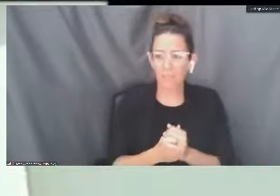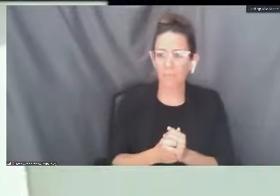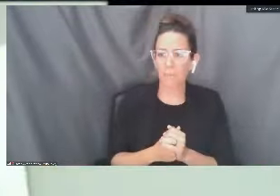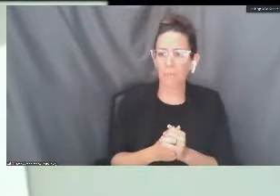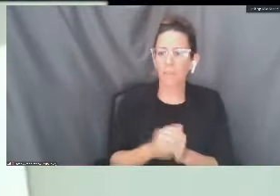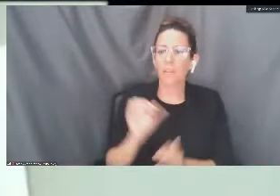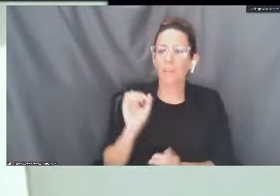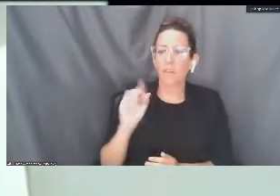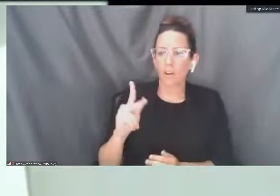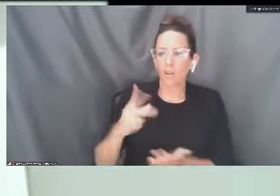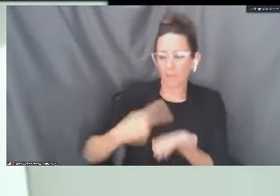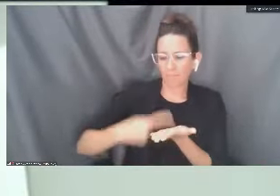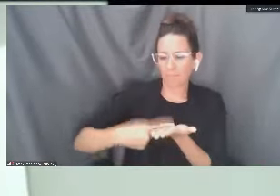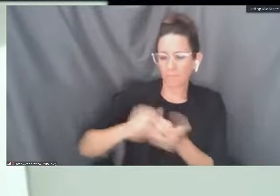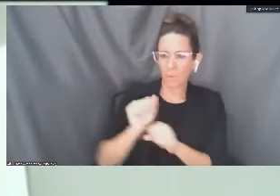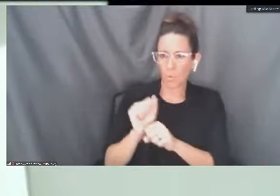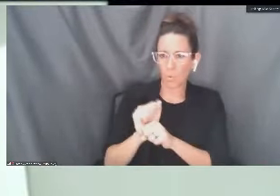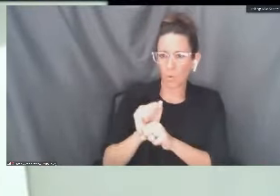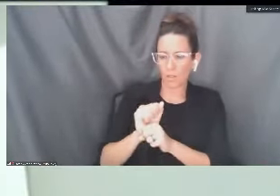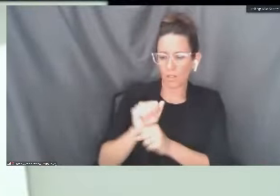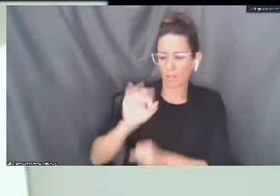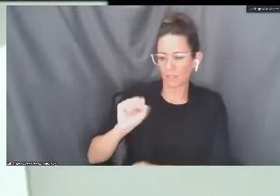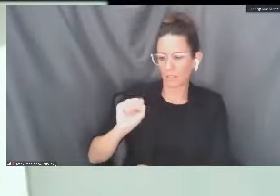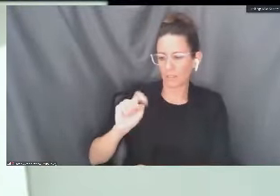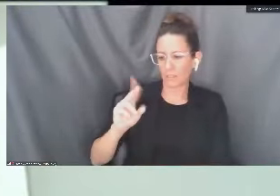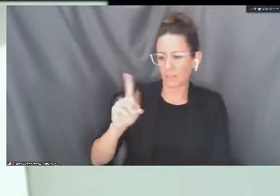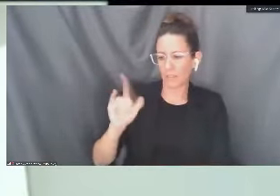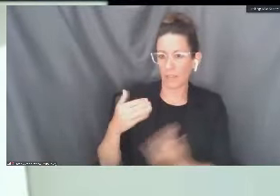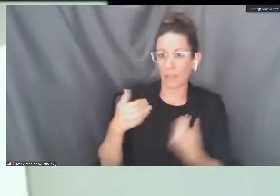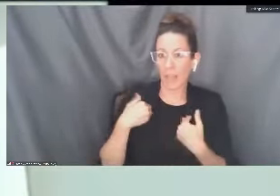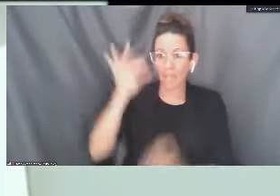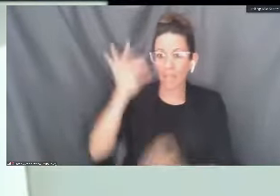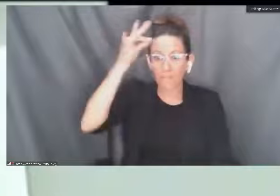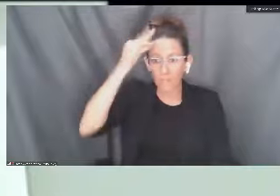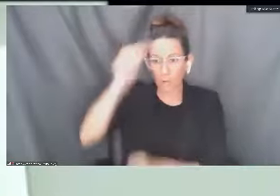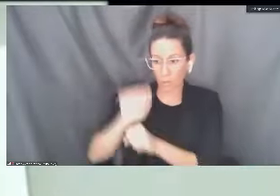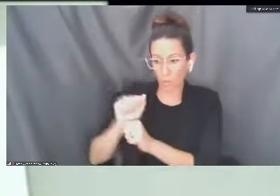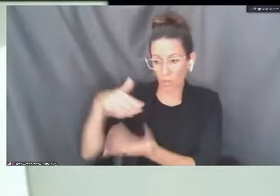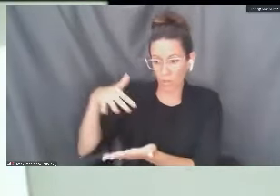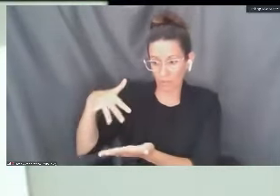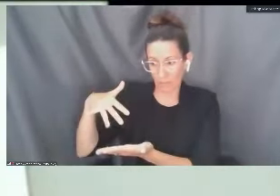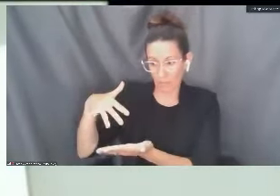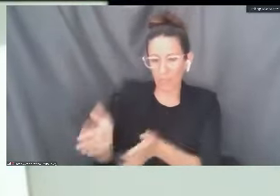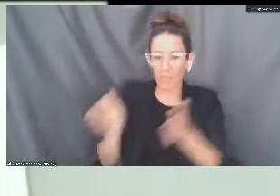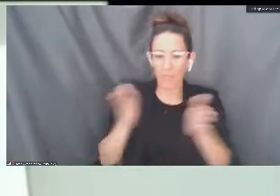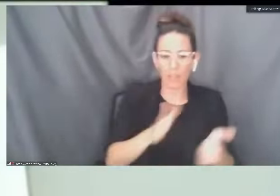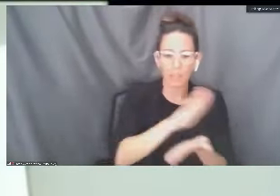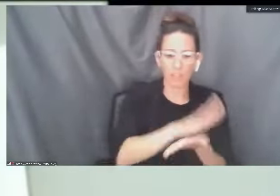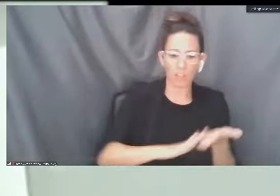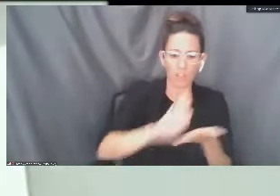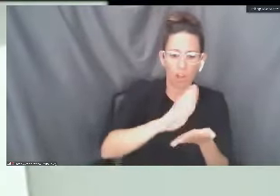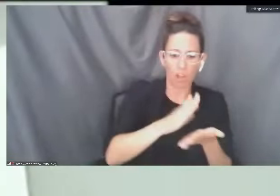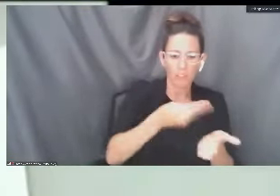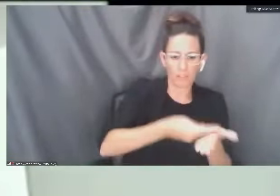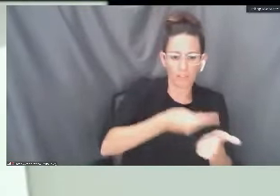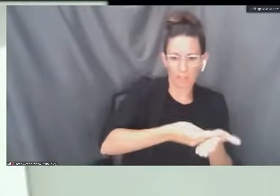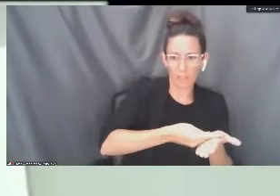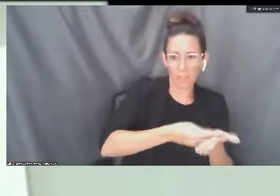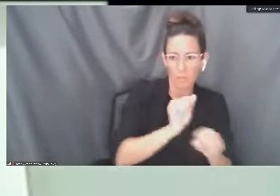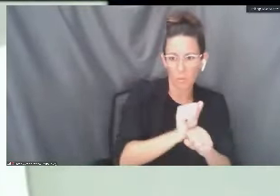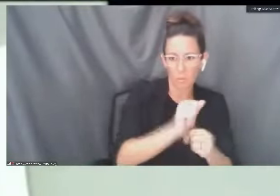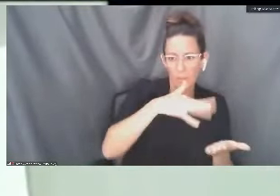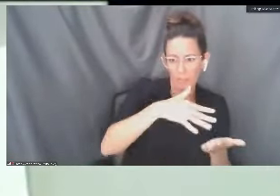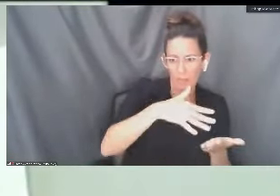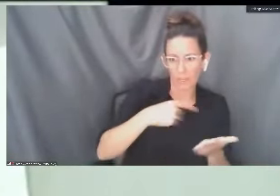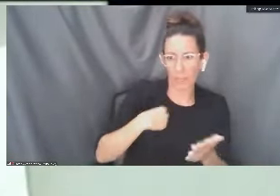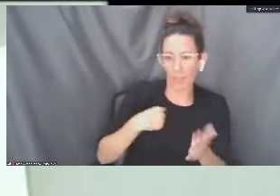So let's talk about work study. So there's two forms of work study. There's federal work study and then there's college funded work study. So I'm going to speak specifically